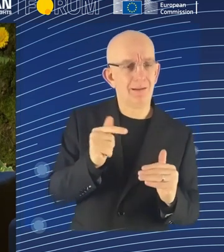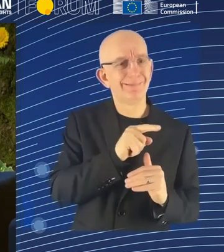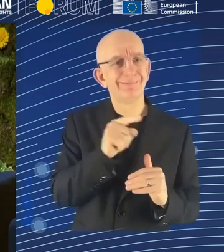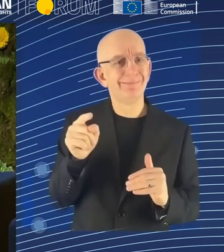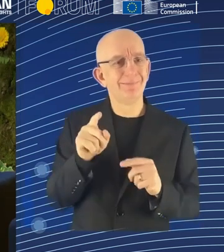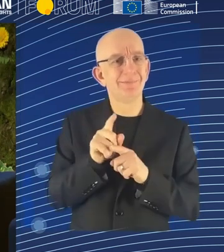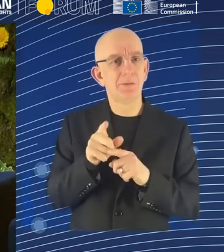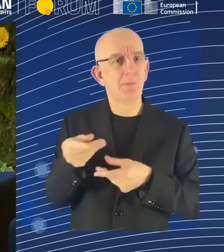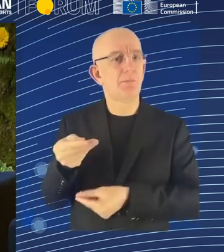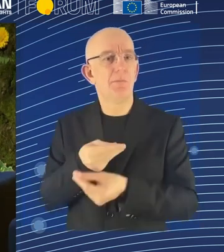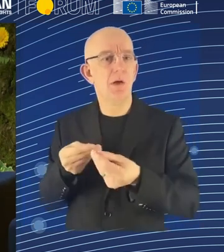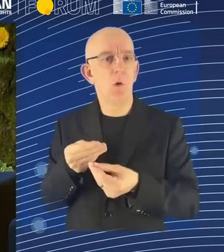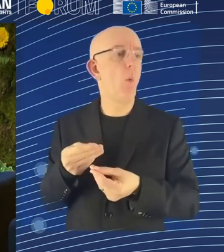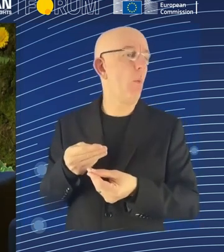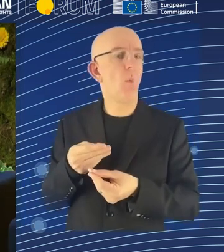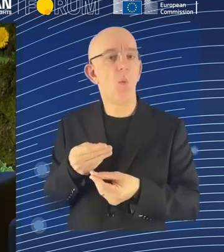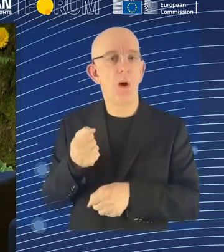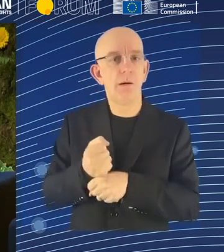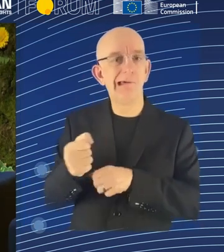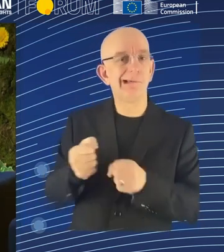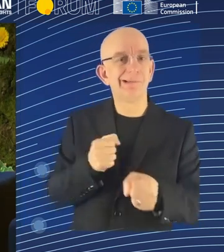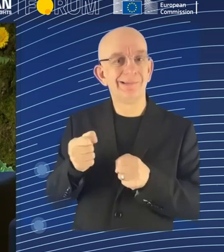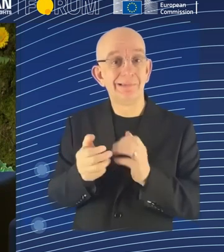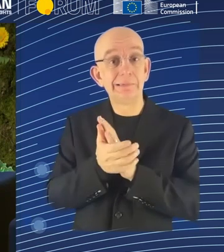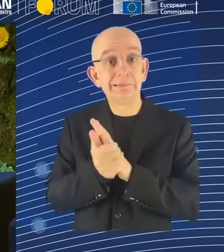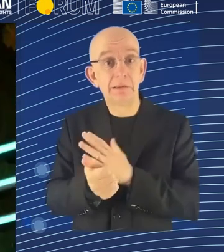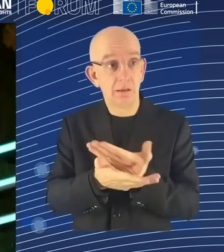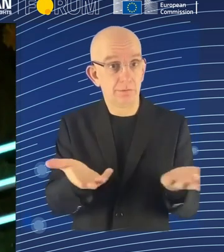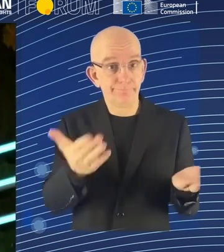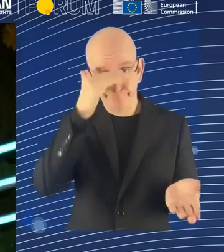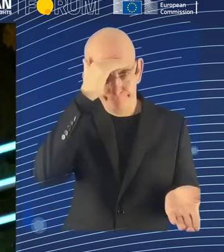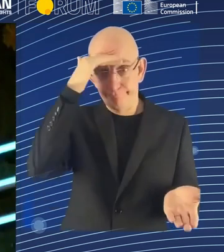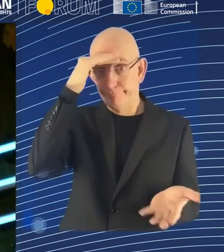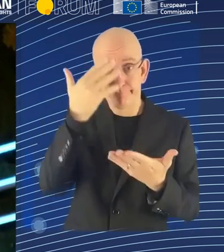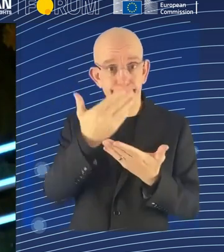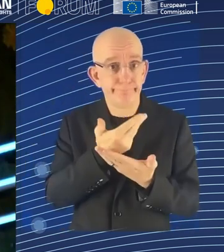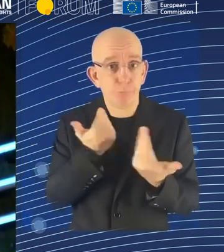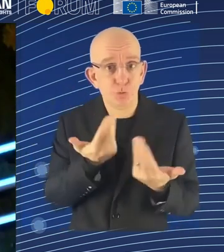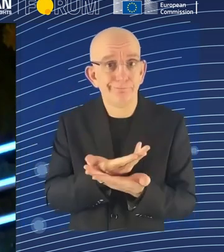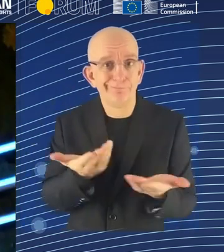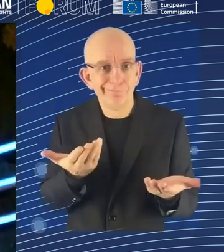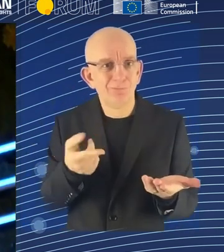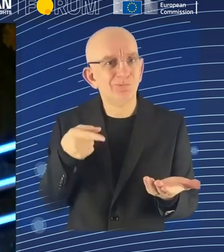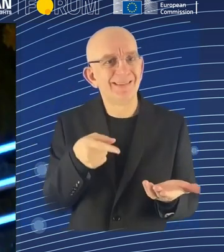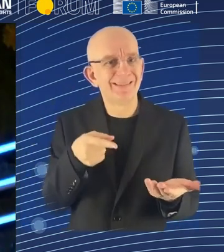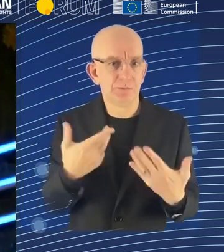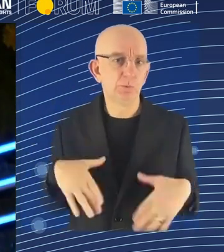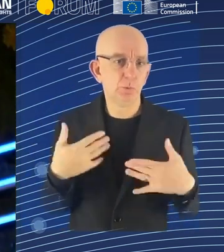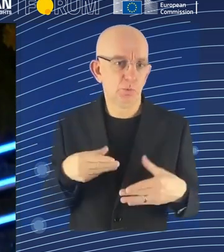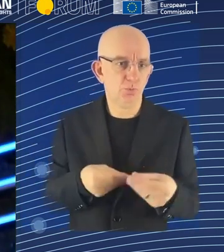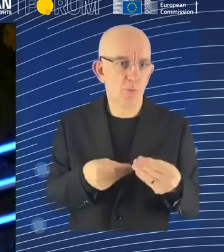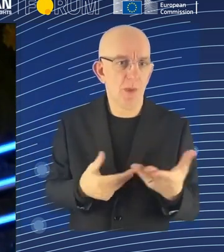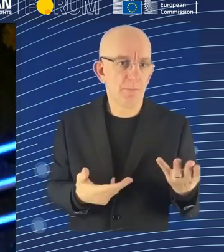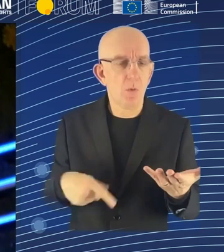social rights that we have in European countries, how can we use those to tackle these challenges? And let me give you two